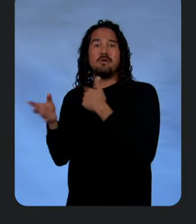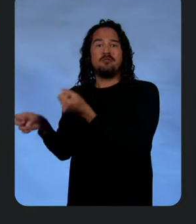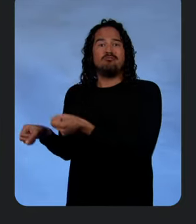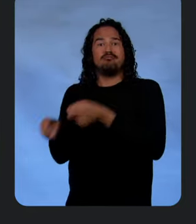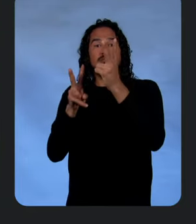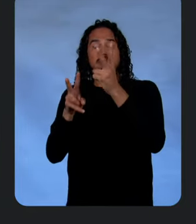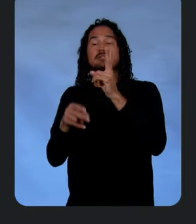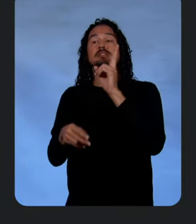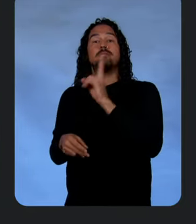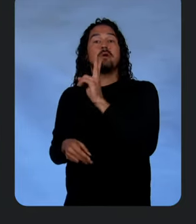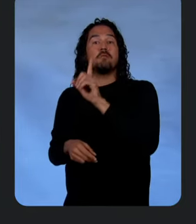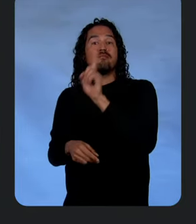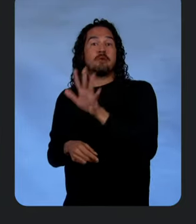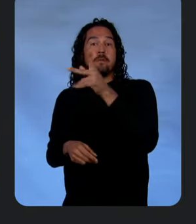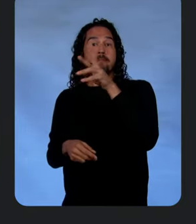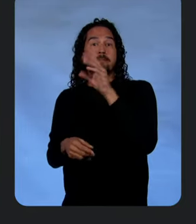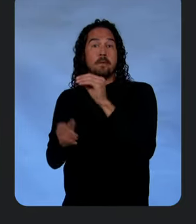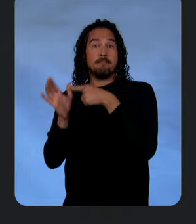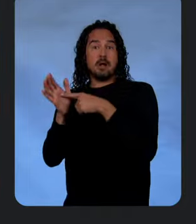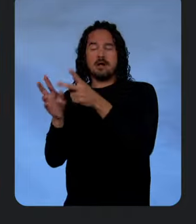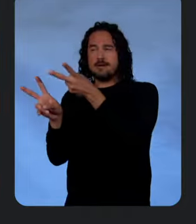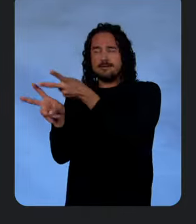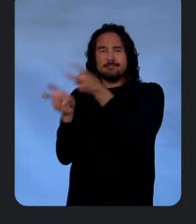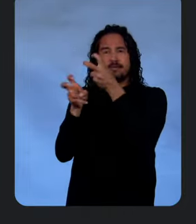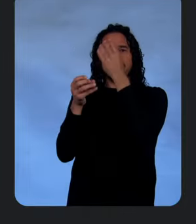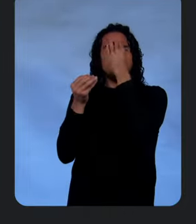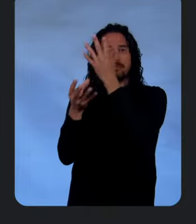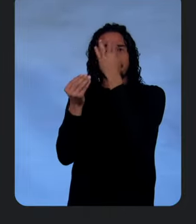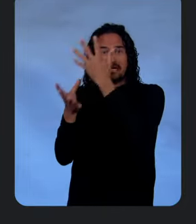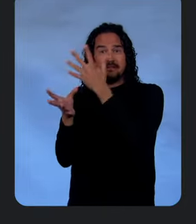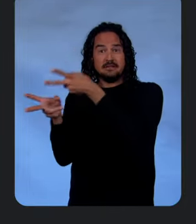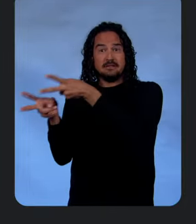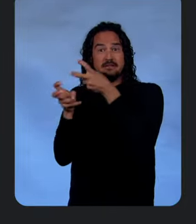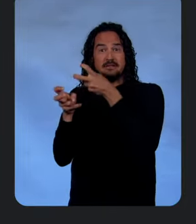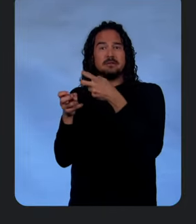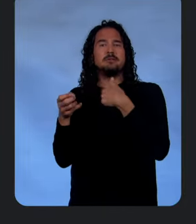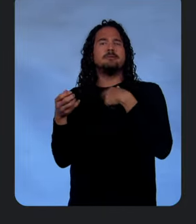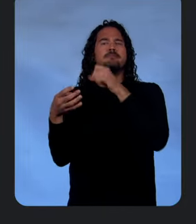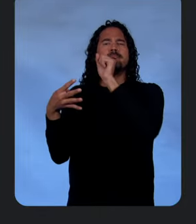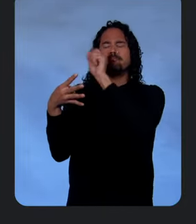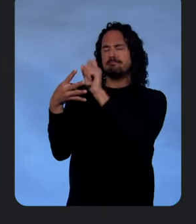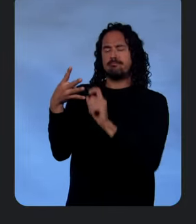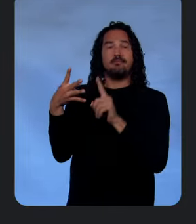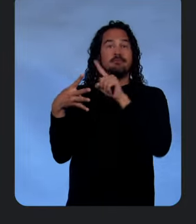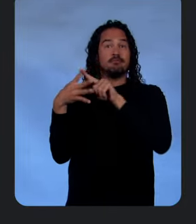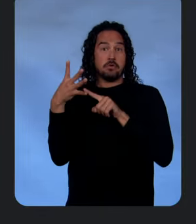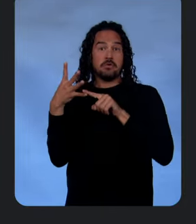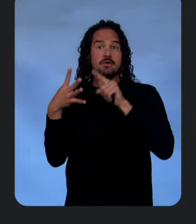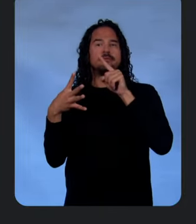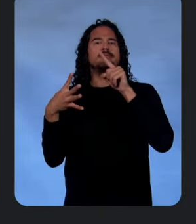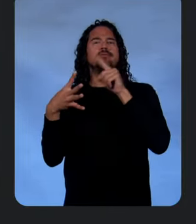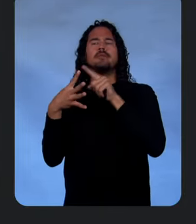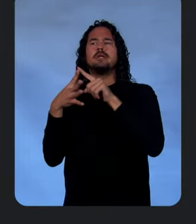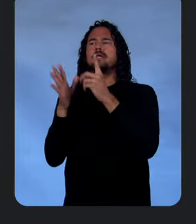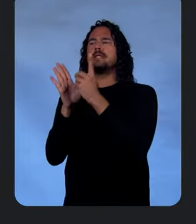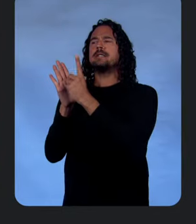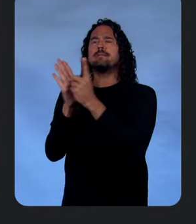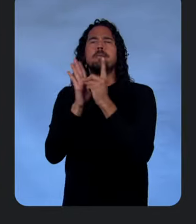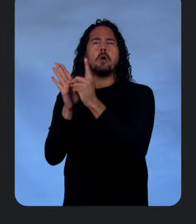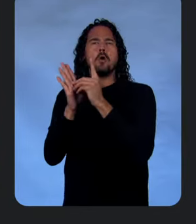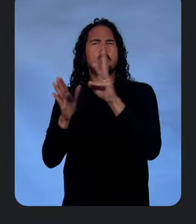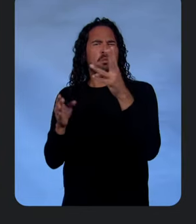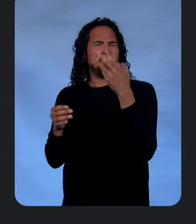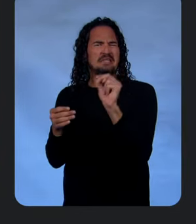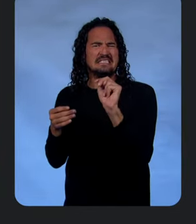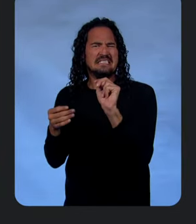Pro model to extract some information from it. Here were all the things that we wanted to know. When did we actually do a